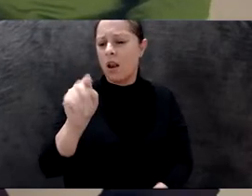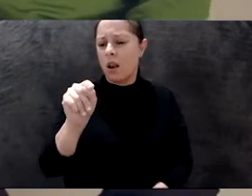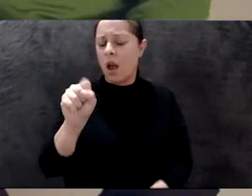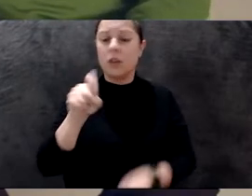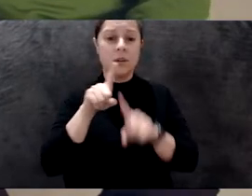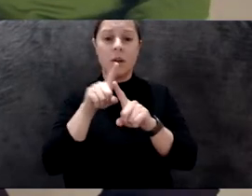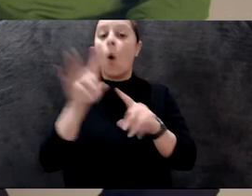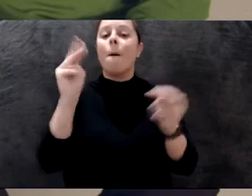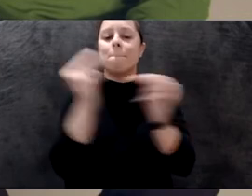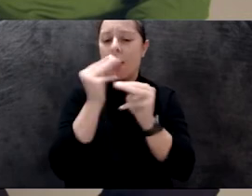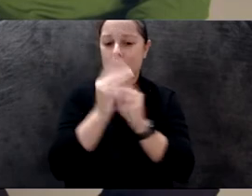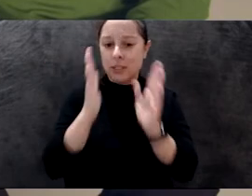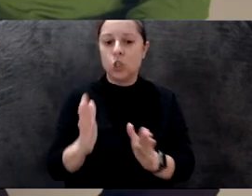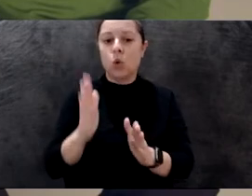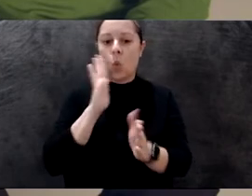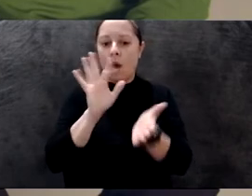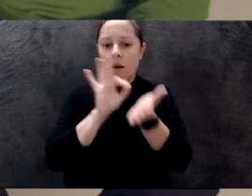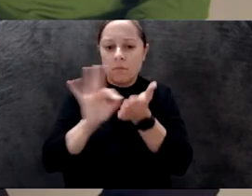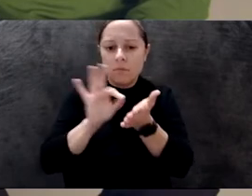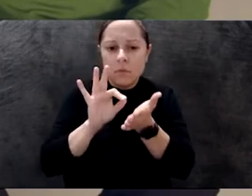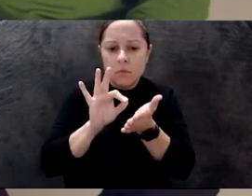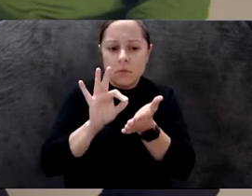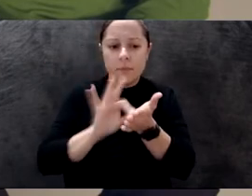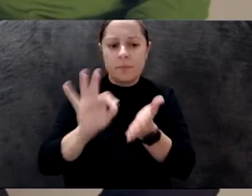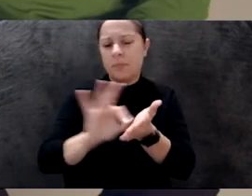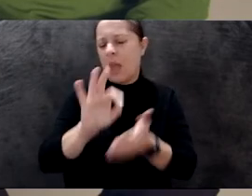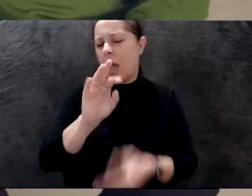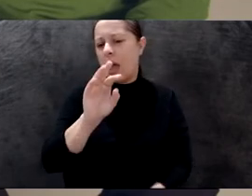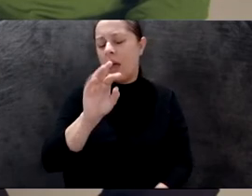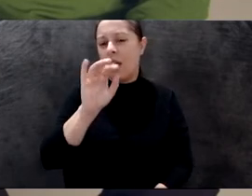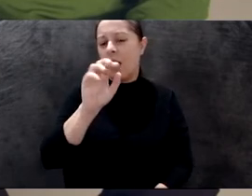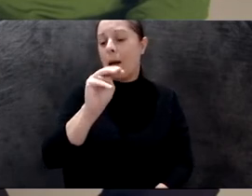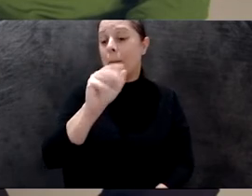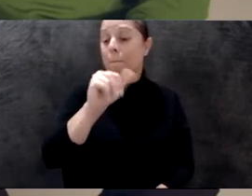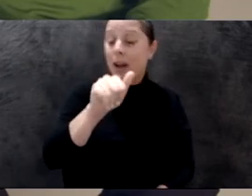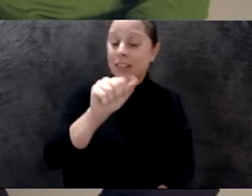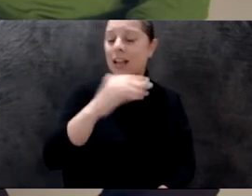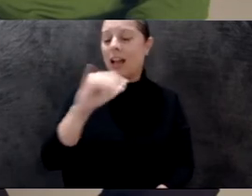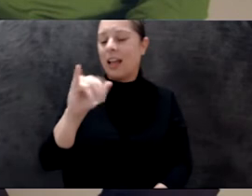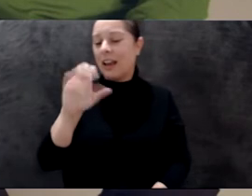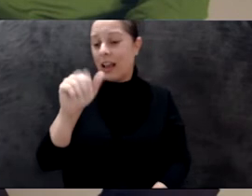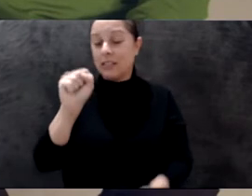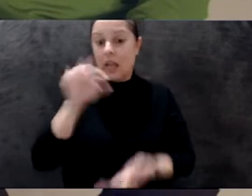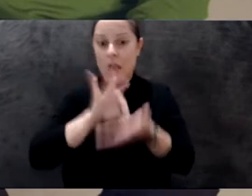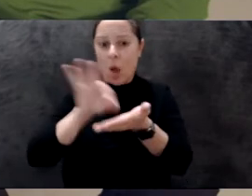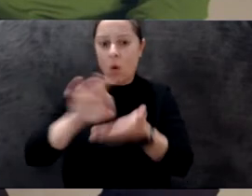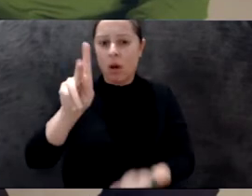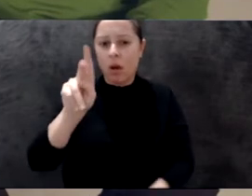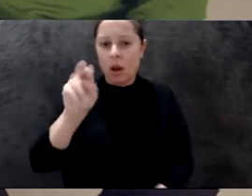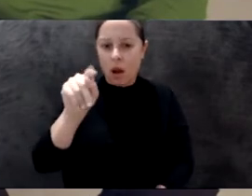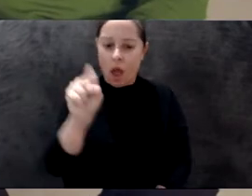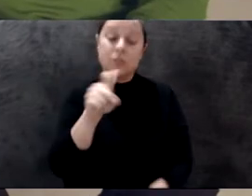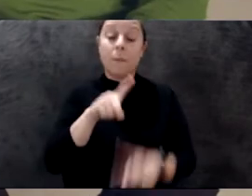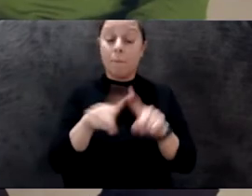that, you know, the taxonomy, the way how science is organized, somehow have made so much focus on the individual species in itself,